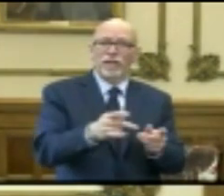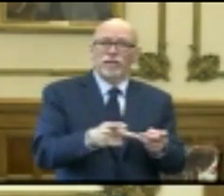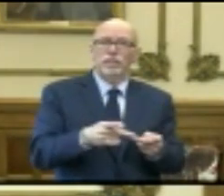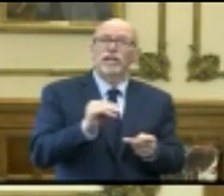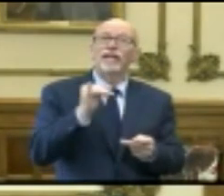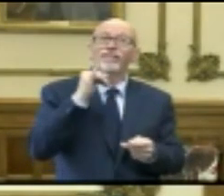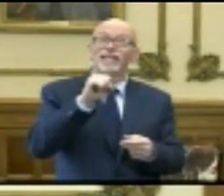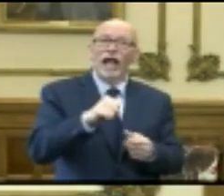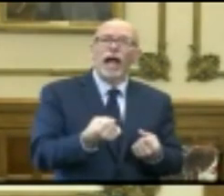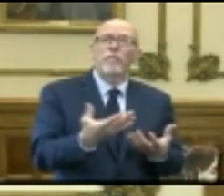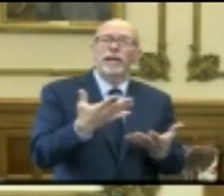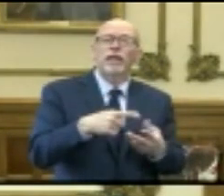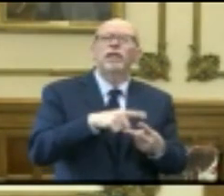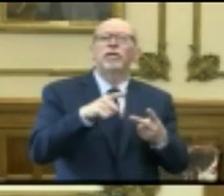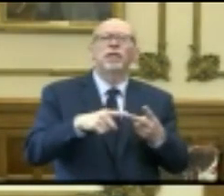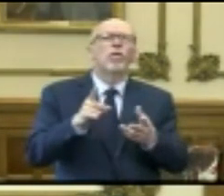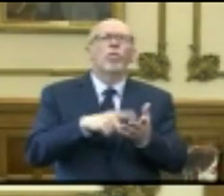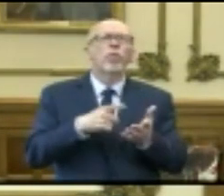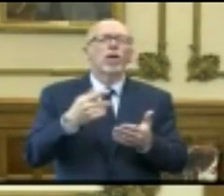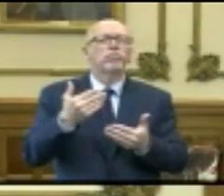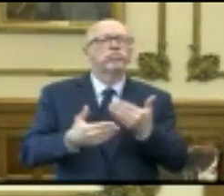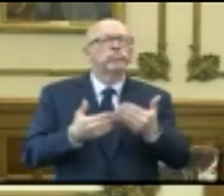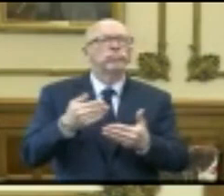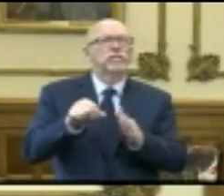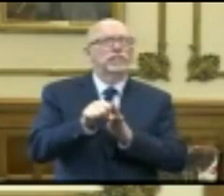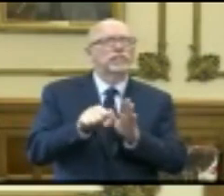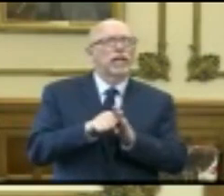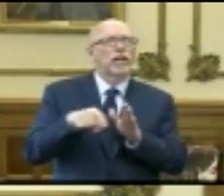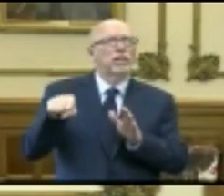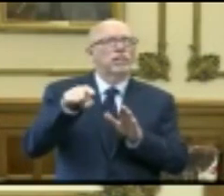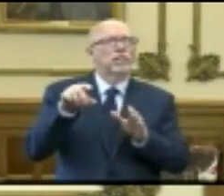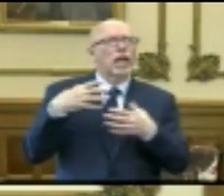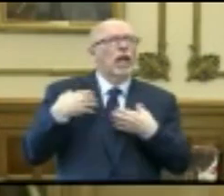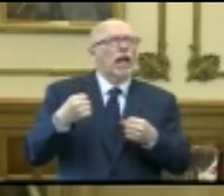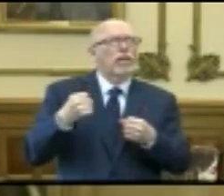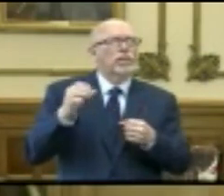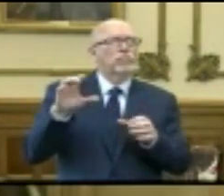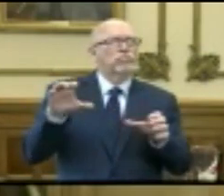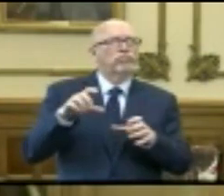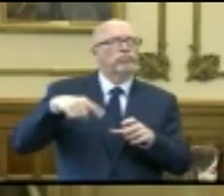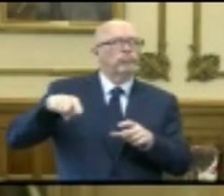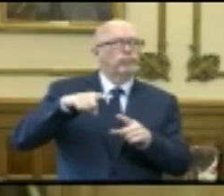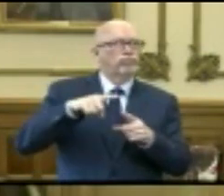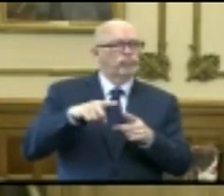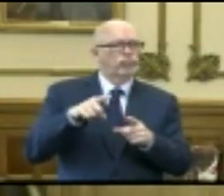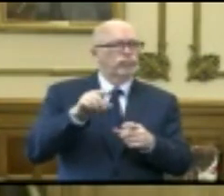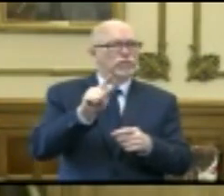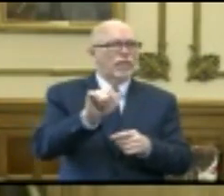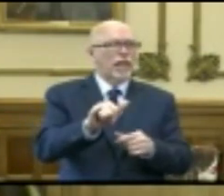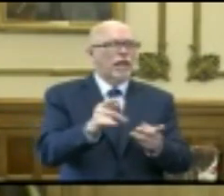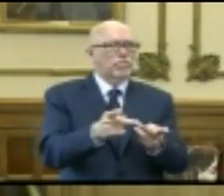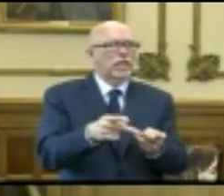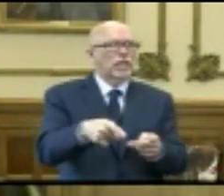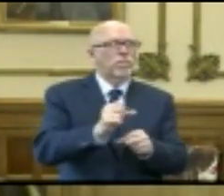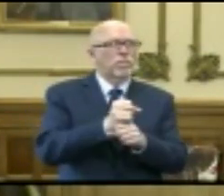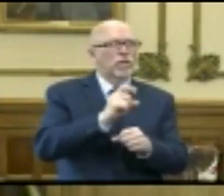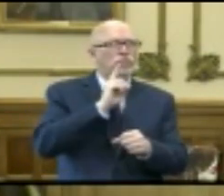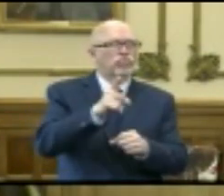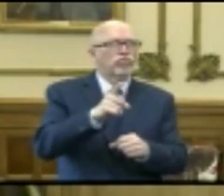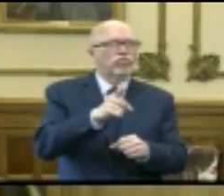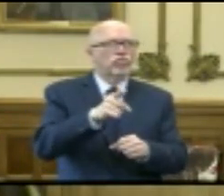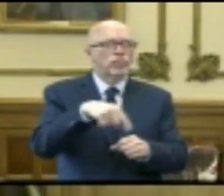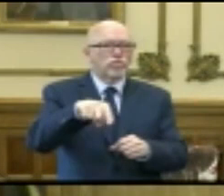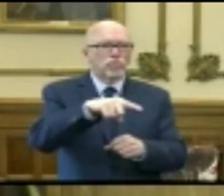if so, how many? And what steps have state officials, health officials, taken specifically at this facility to make sure members and